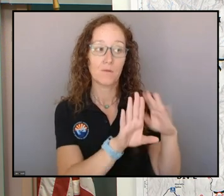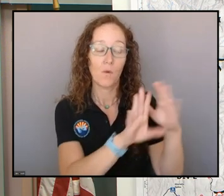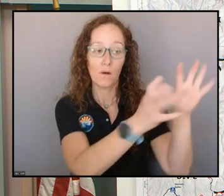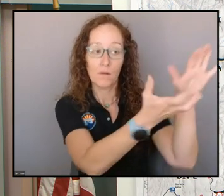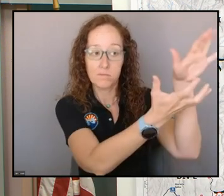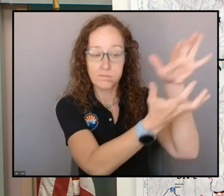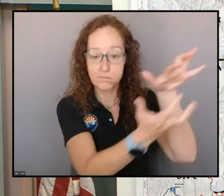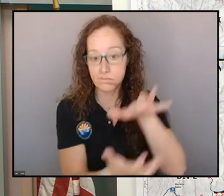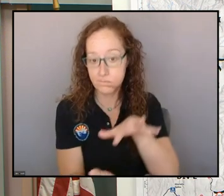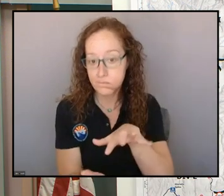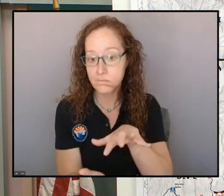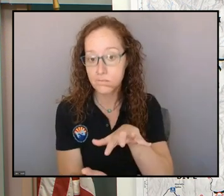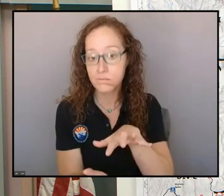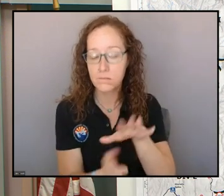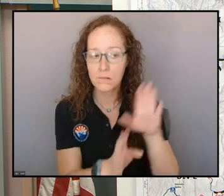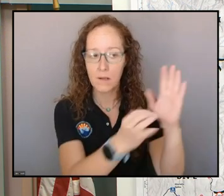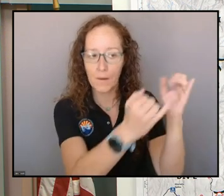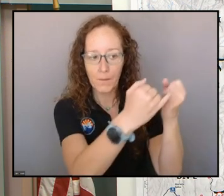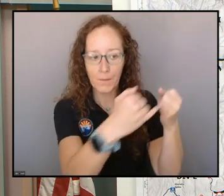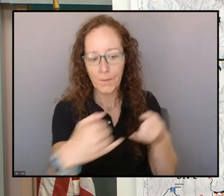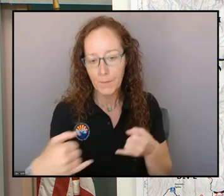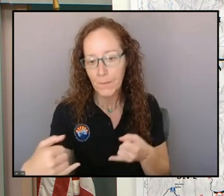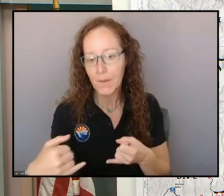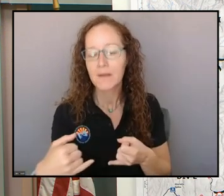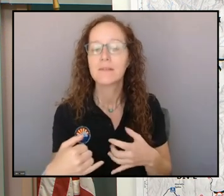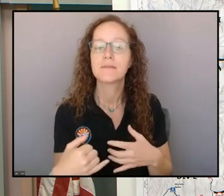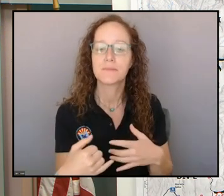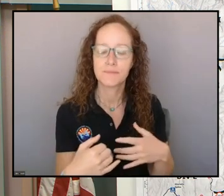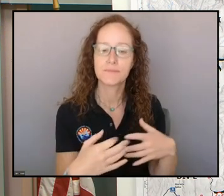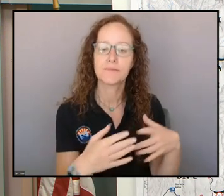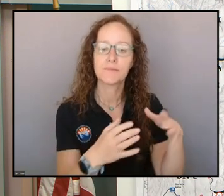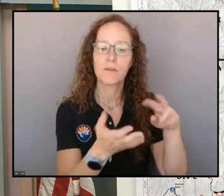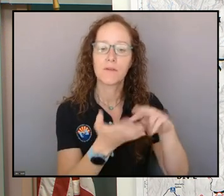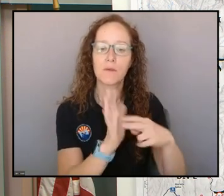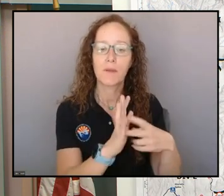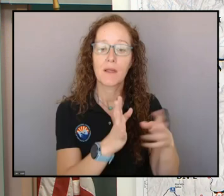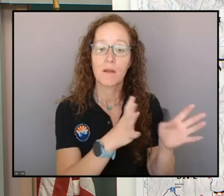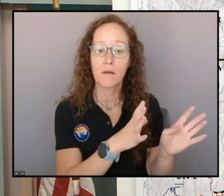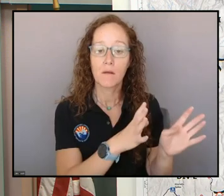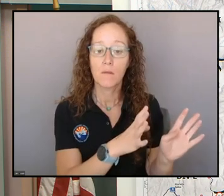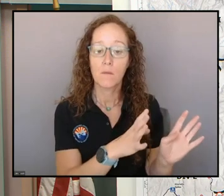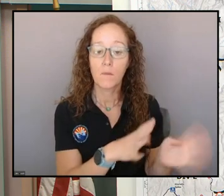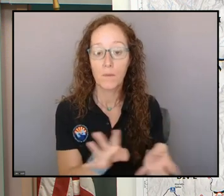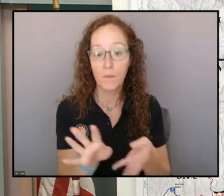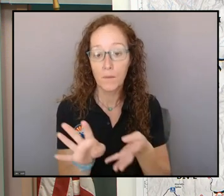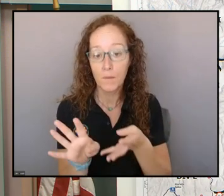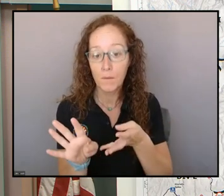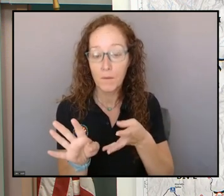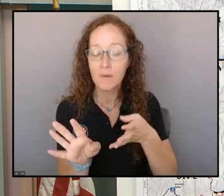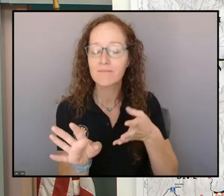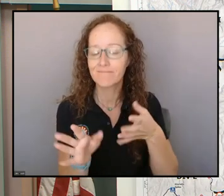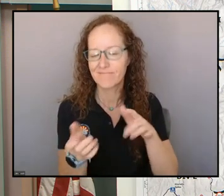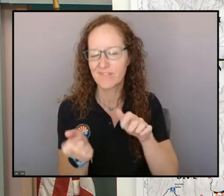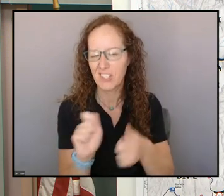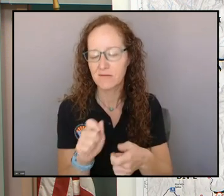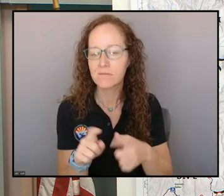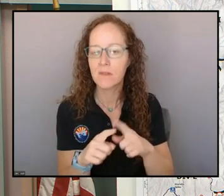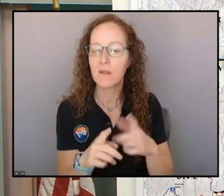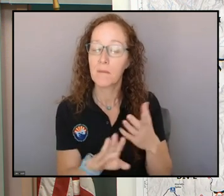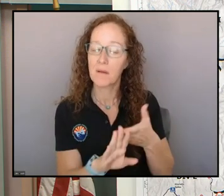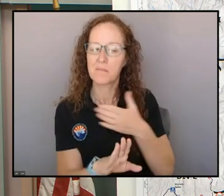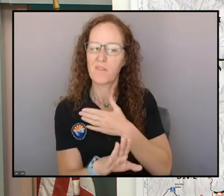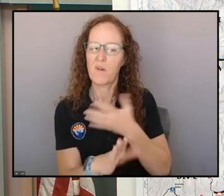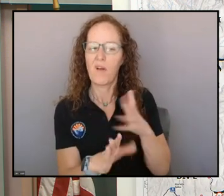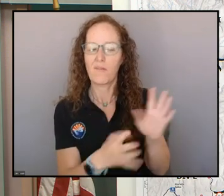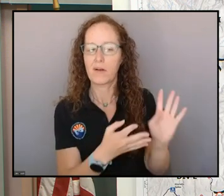turned winds a bit more to the east here. We were already kind of at that persuasion, right? So, really,